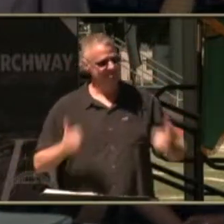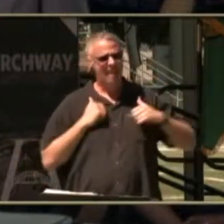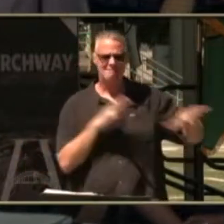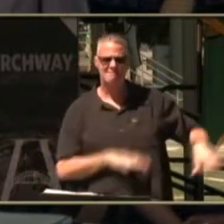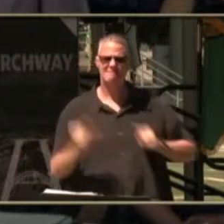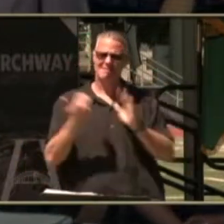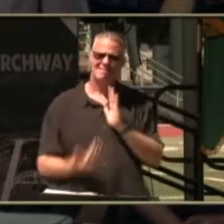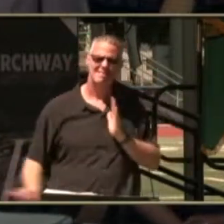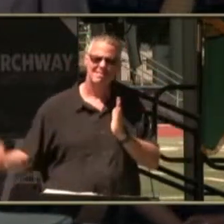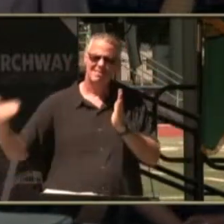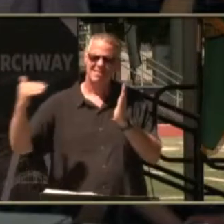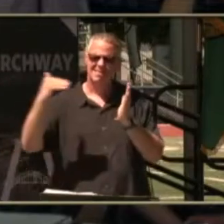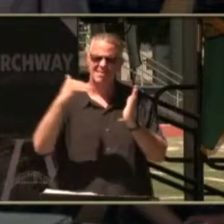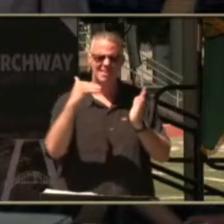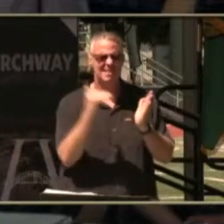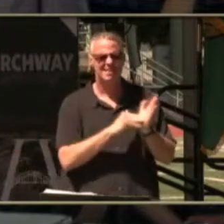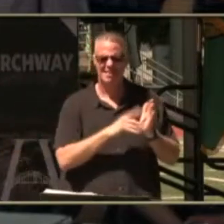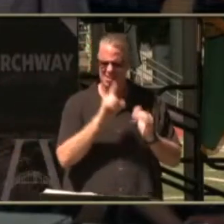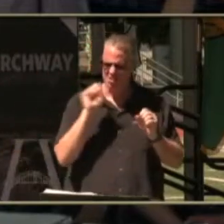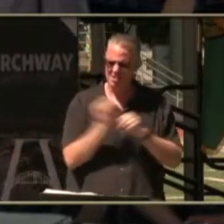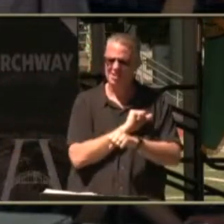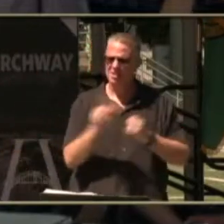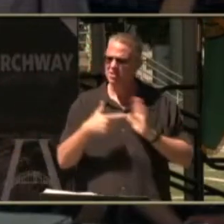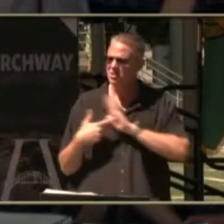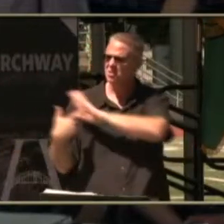life song my